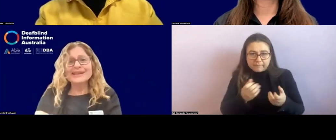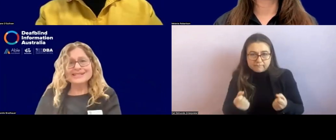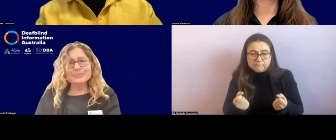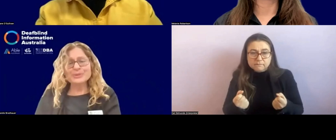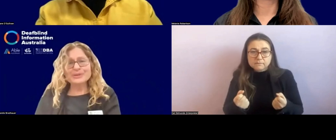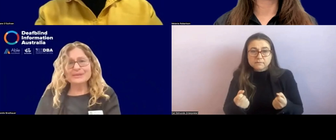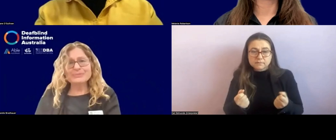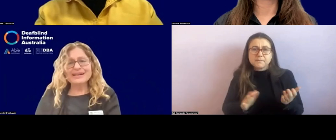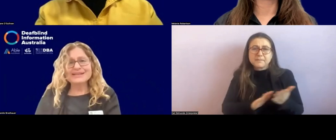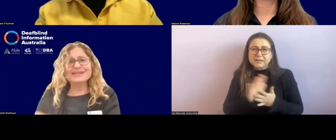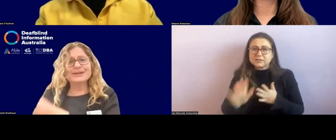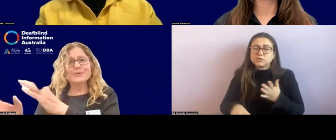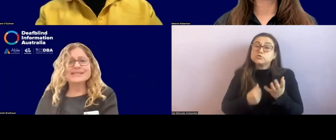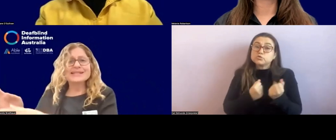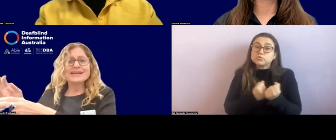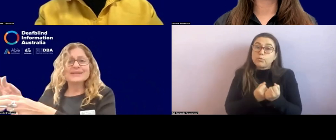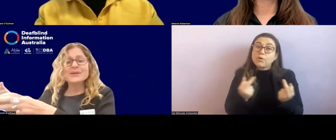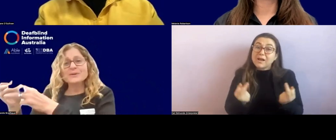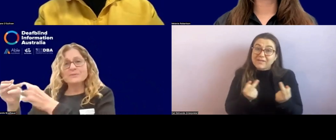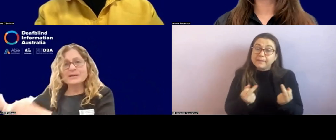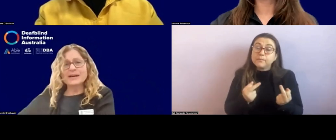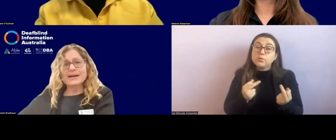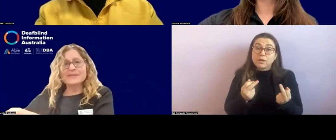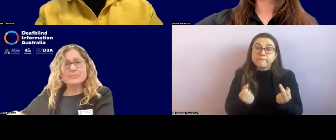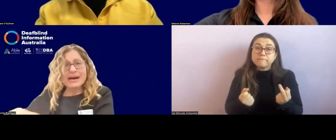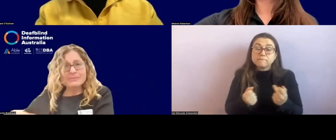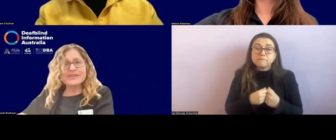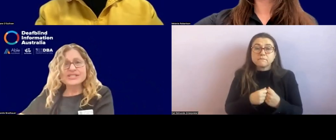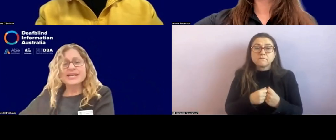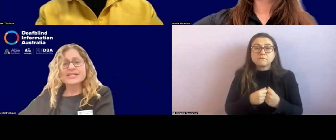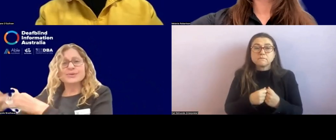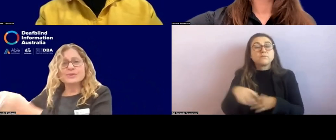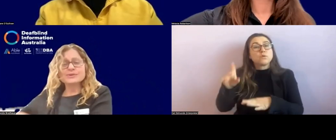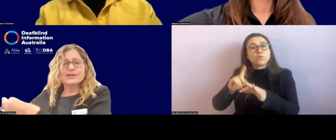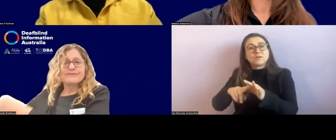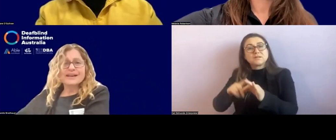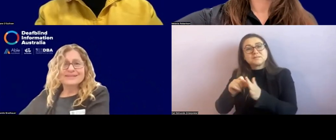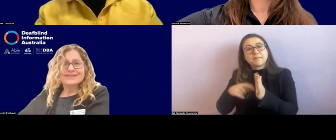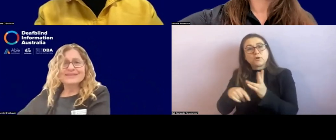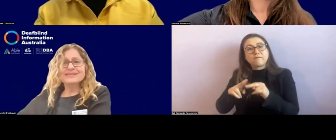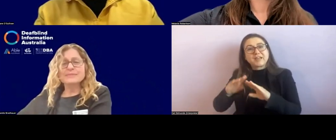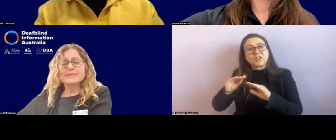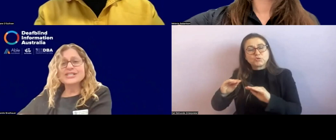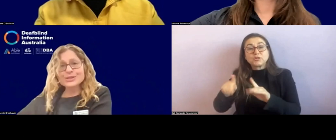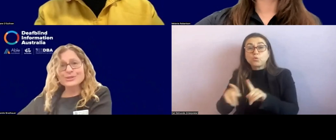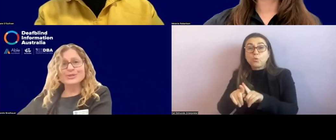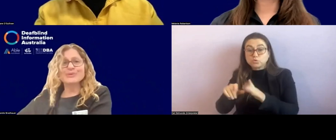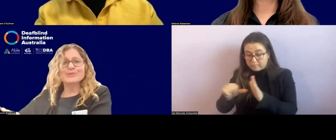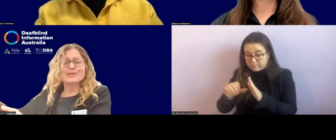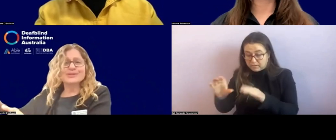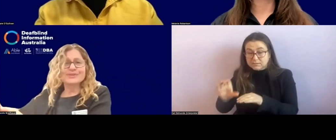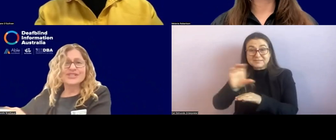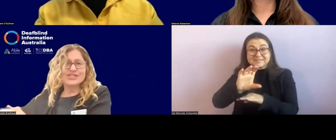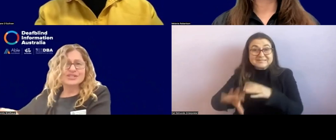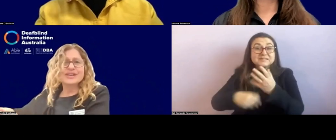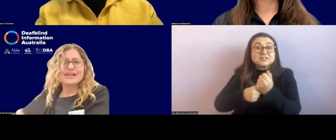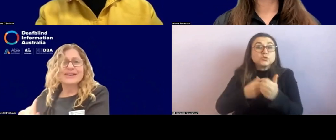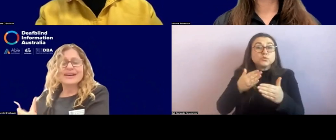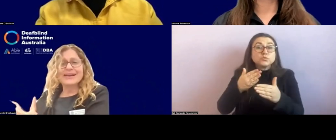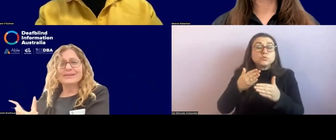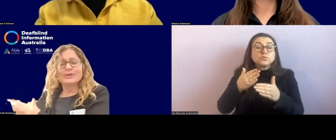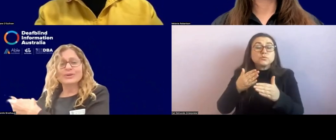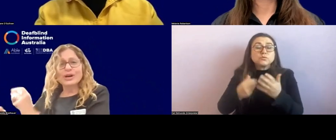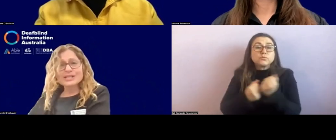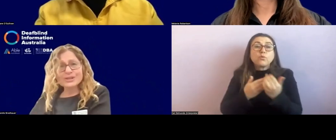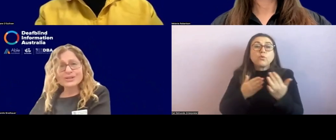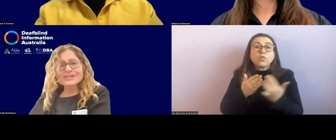putting that support in place in Queensland. Um, we, um, the Department of Education also funds some additional supports through Vision Australia